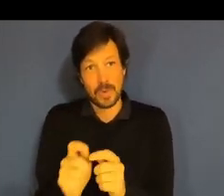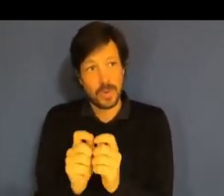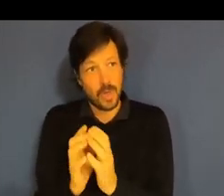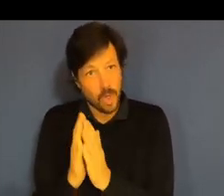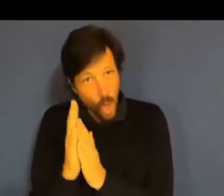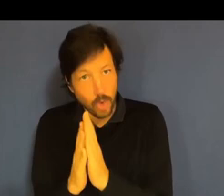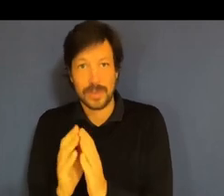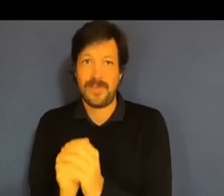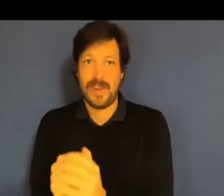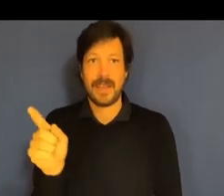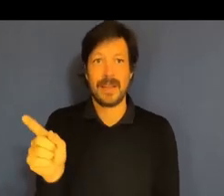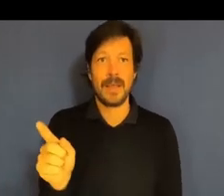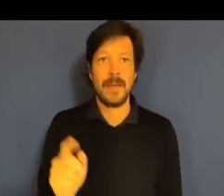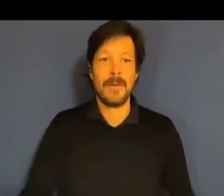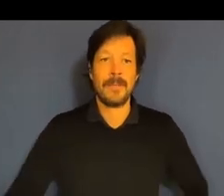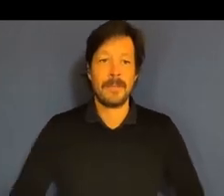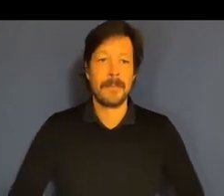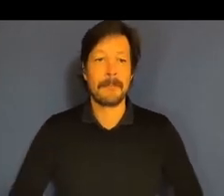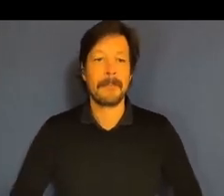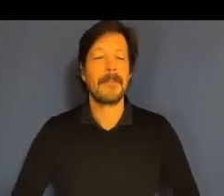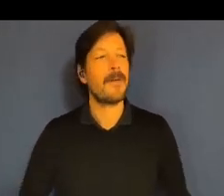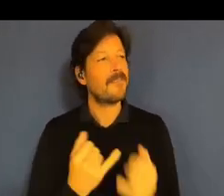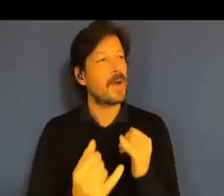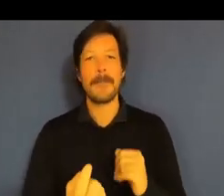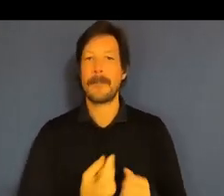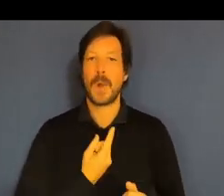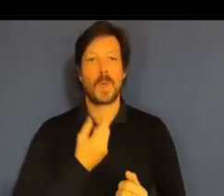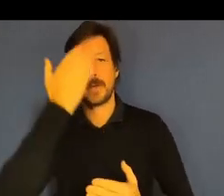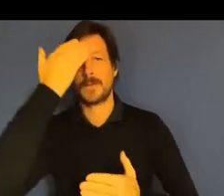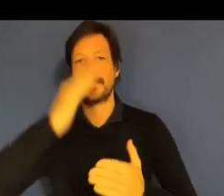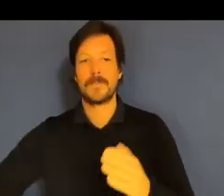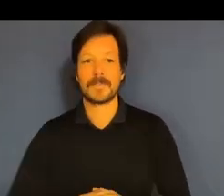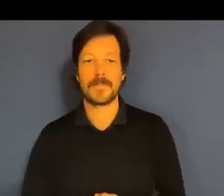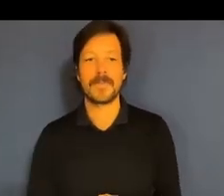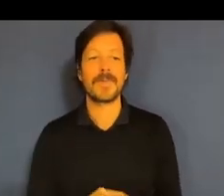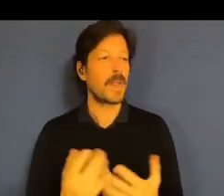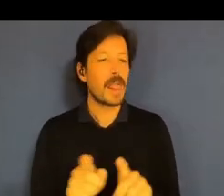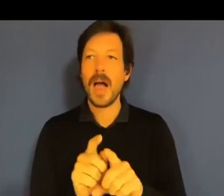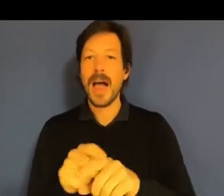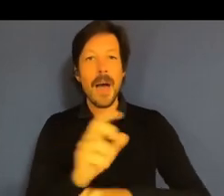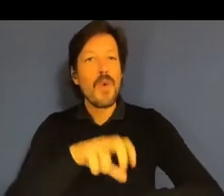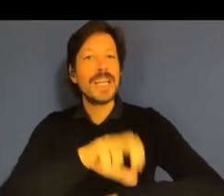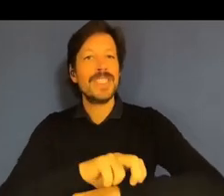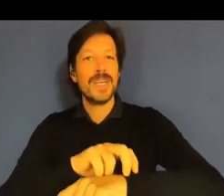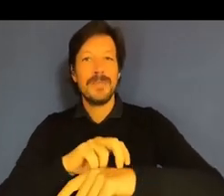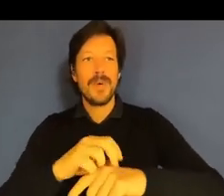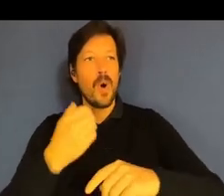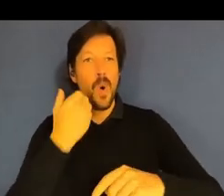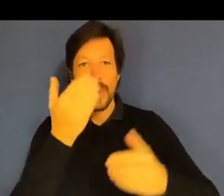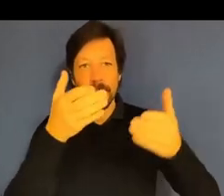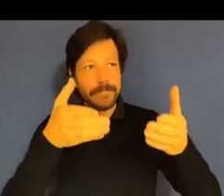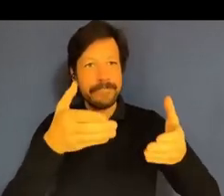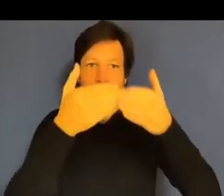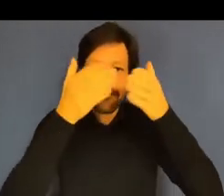experience for me, I think, just highlighted, you know, that apprenticeship approach. We are always learning wherever